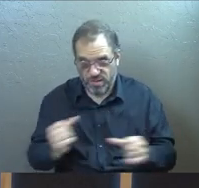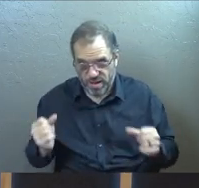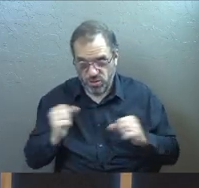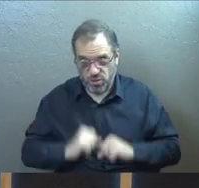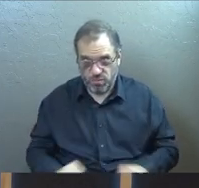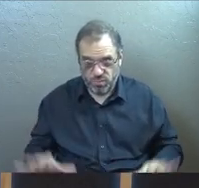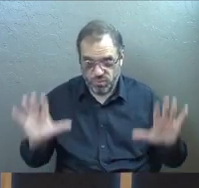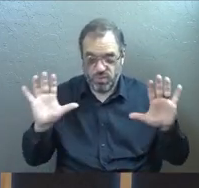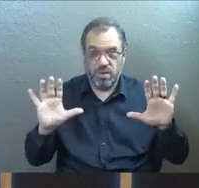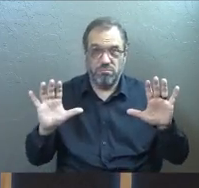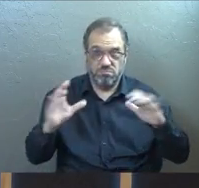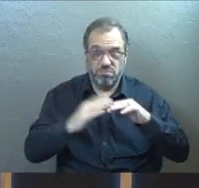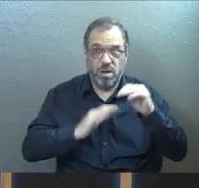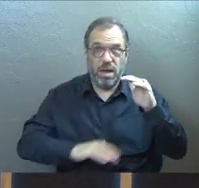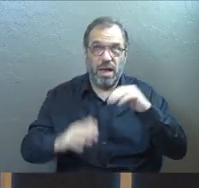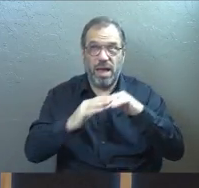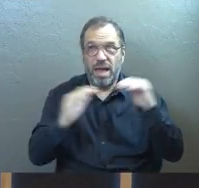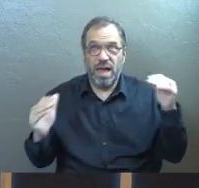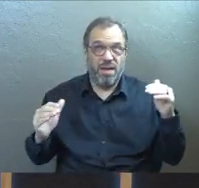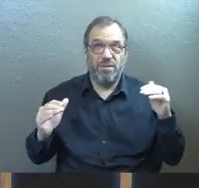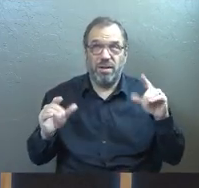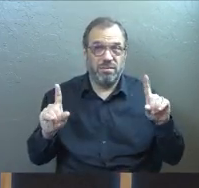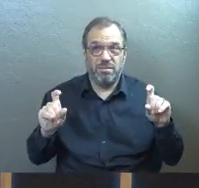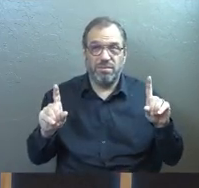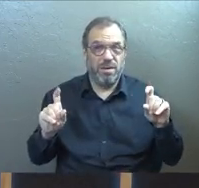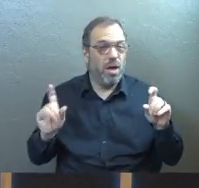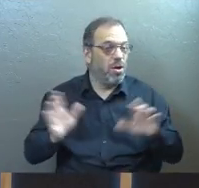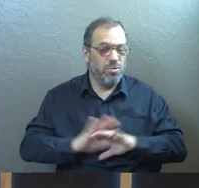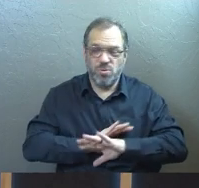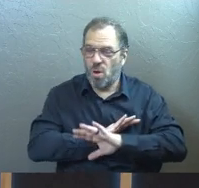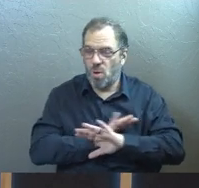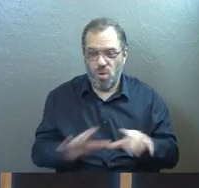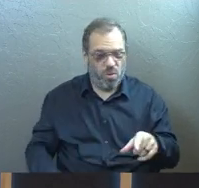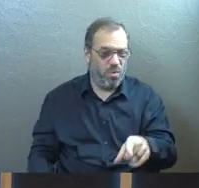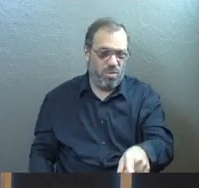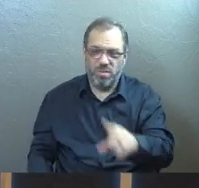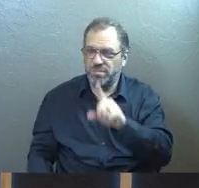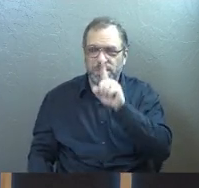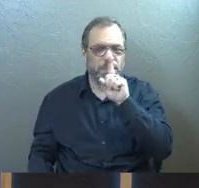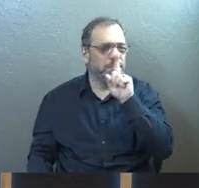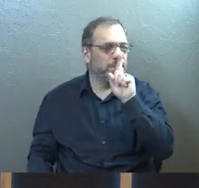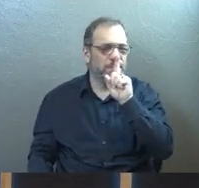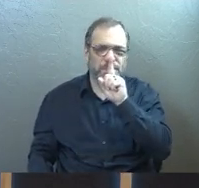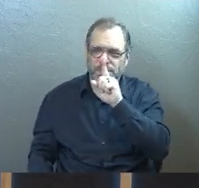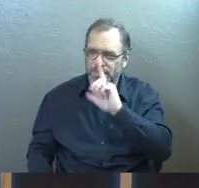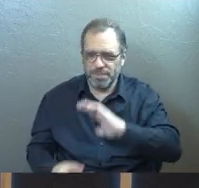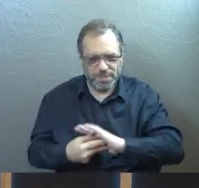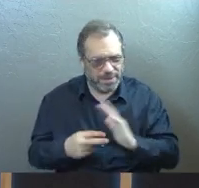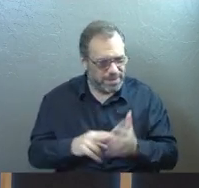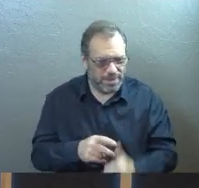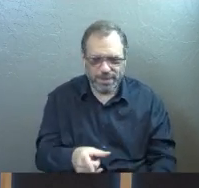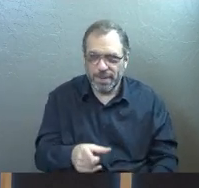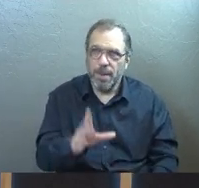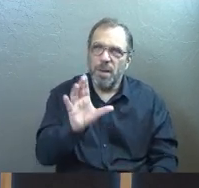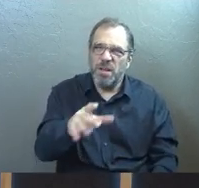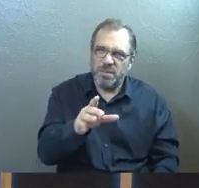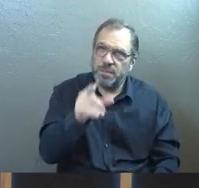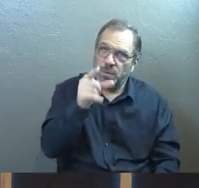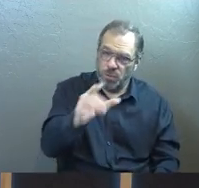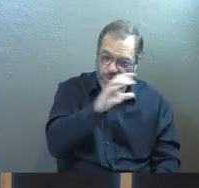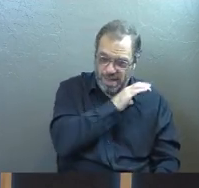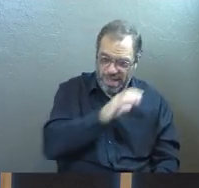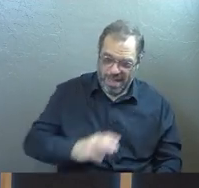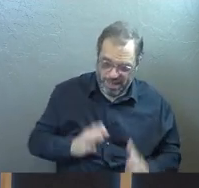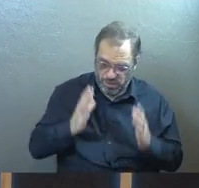surrender in order to have my name written in the book of life in heaven? That's not what he's saying. What he's saying is as a